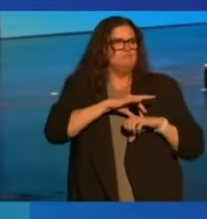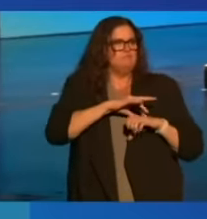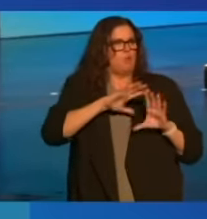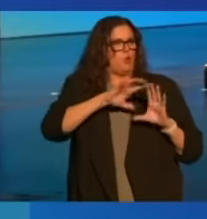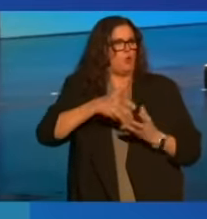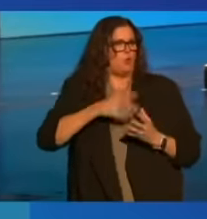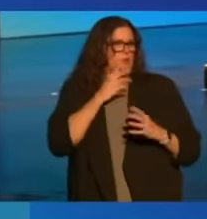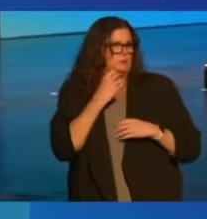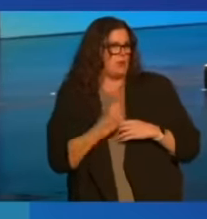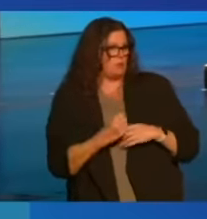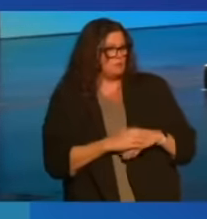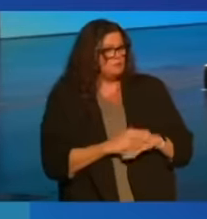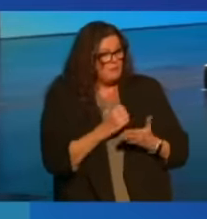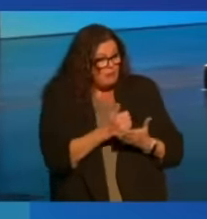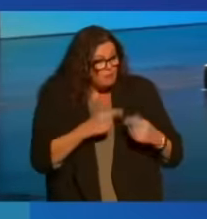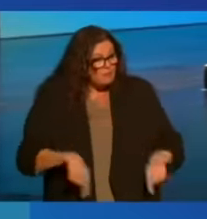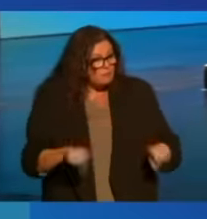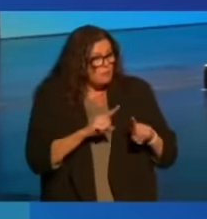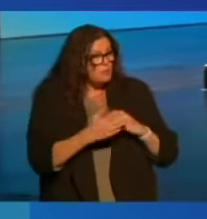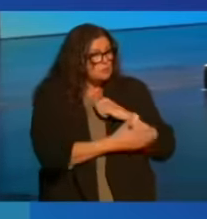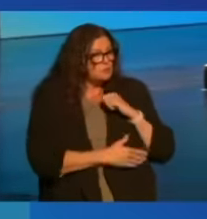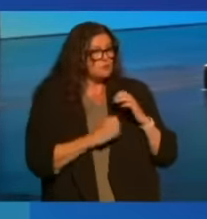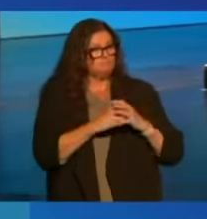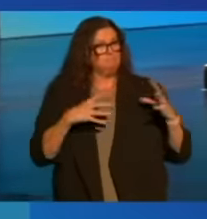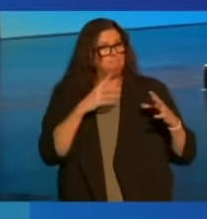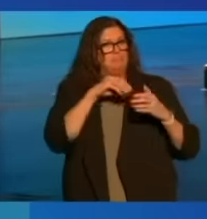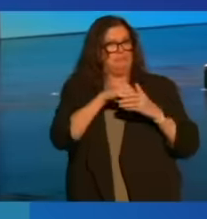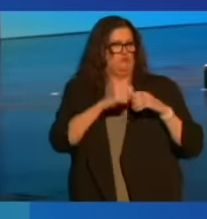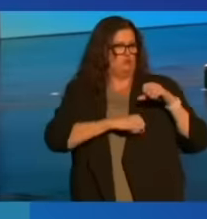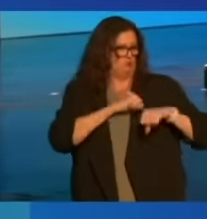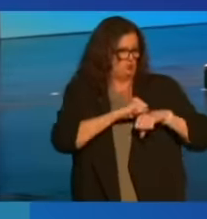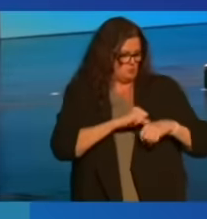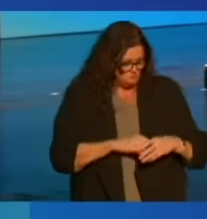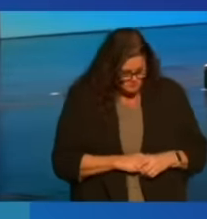And help these countries build up the necessary infrastructure.